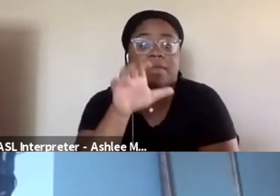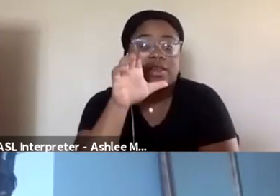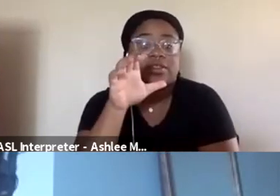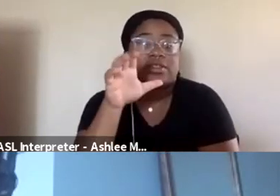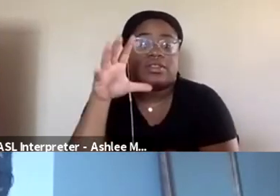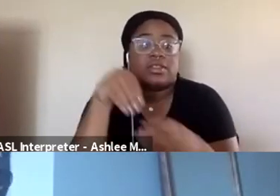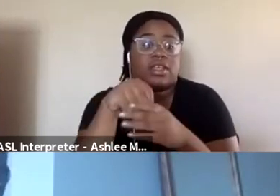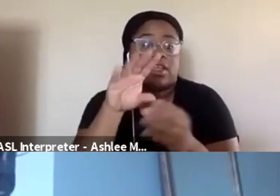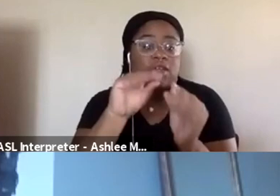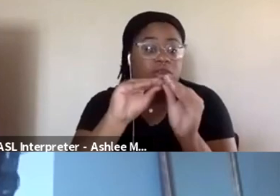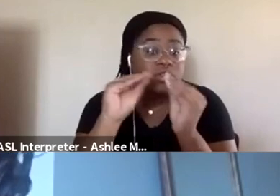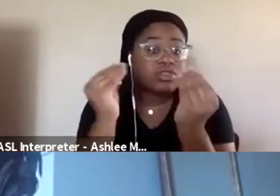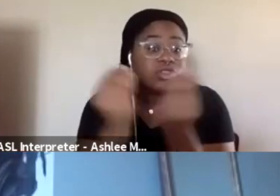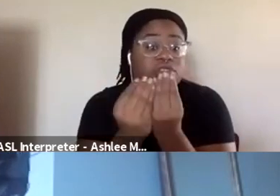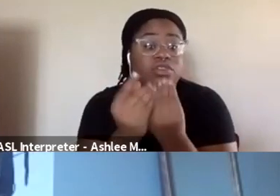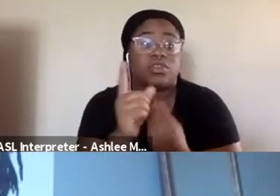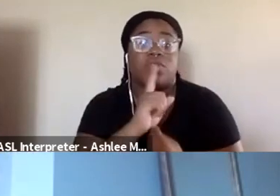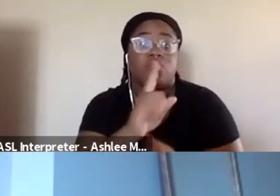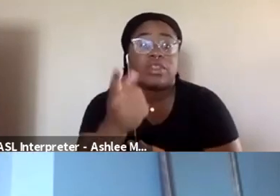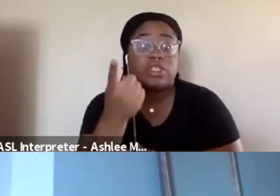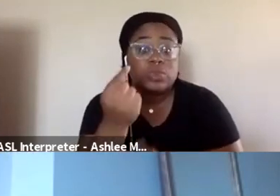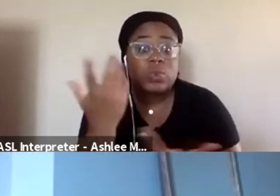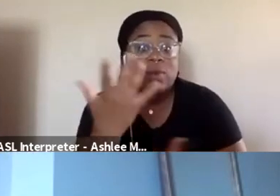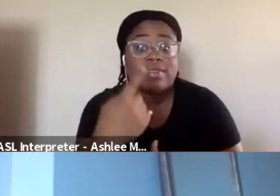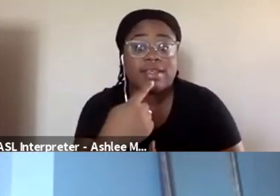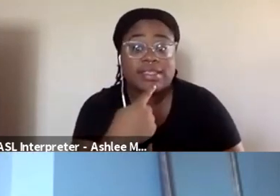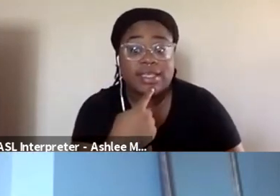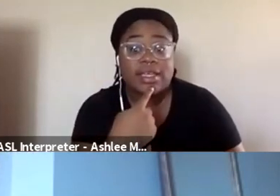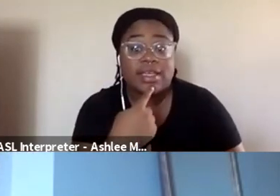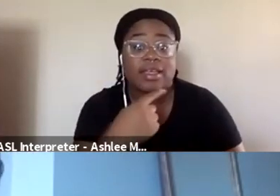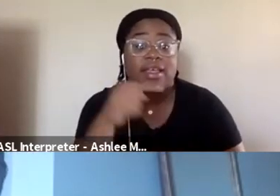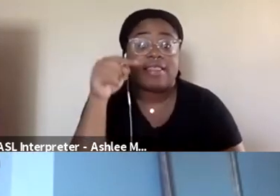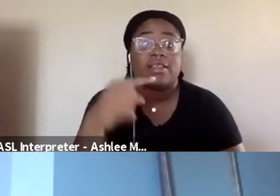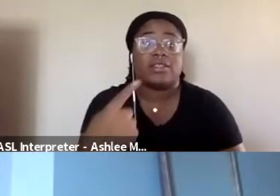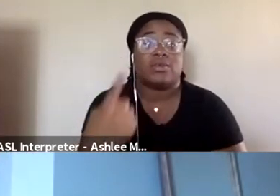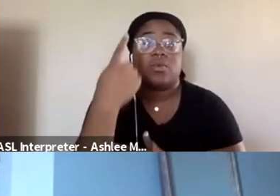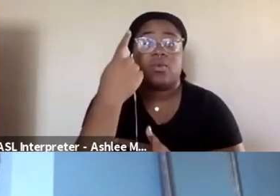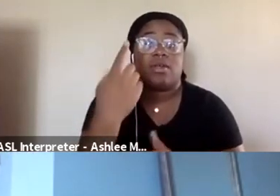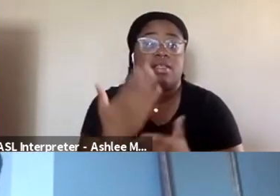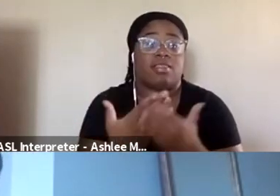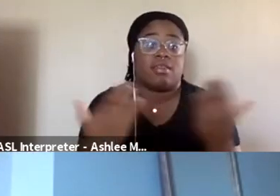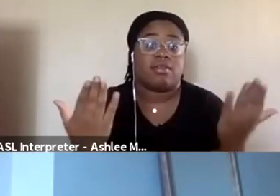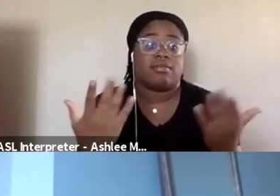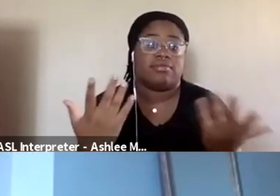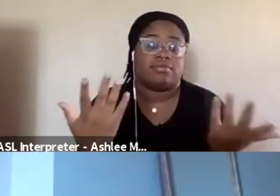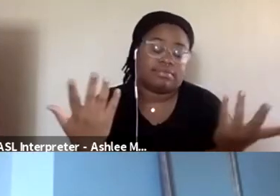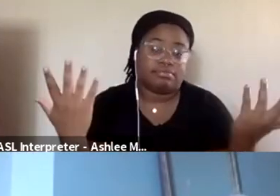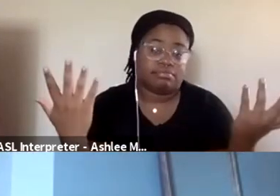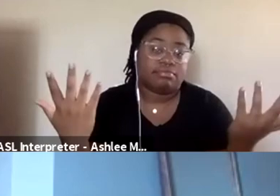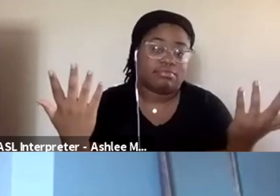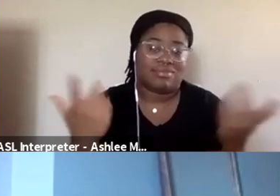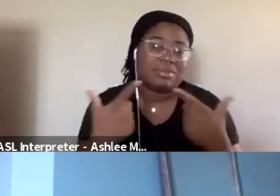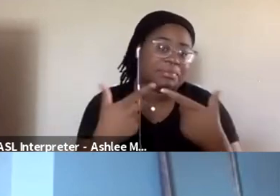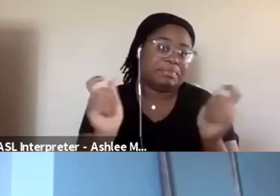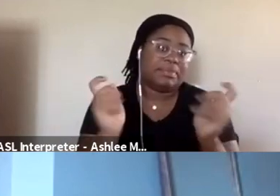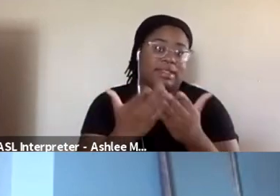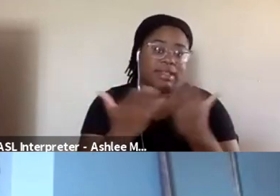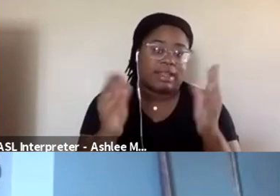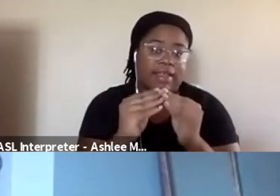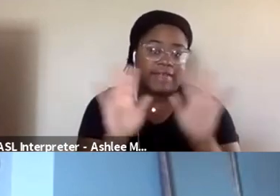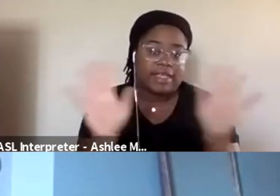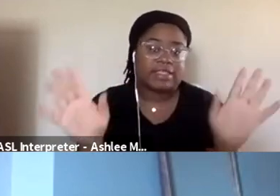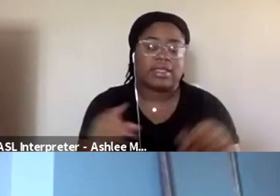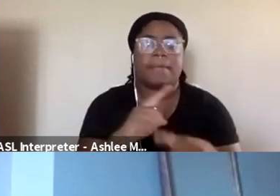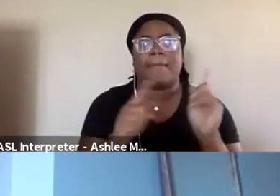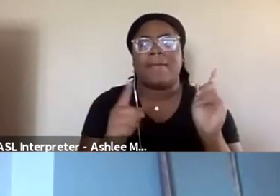in your organization and actually do what they say. Like, this is the one thing that I've, this is, I mean, like, this is, I, this is a bigger thing, obviously, but like the